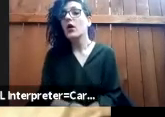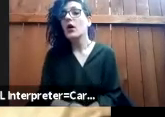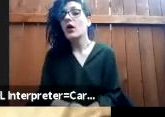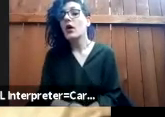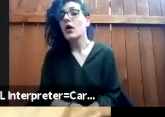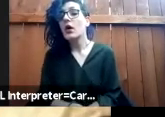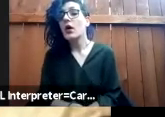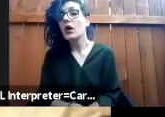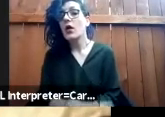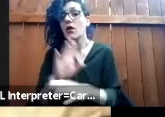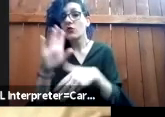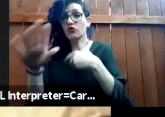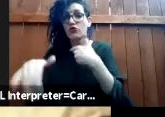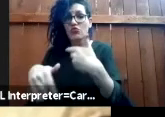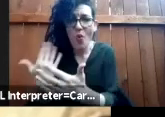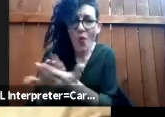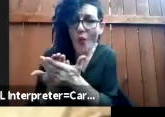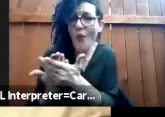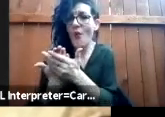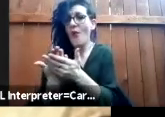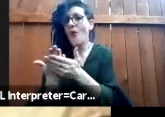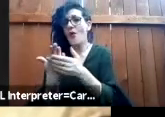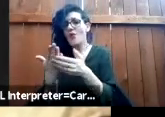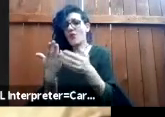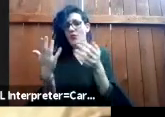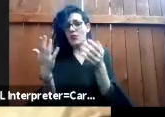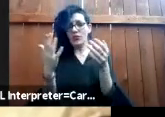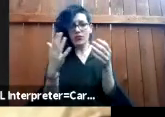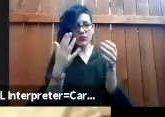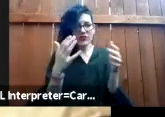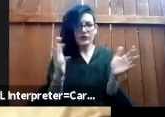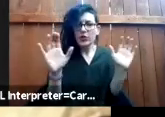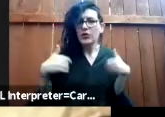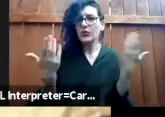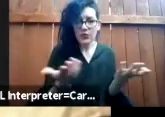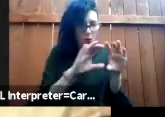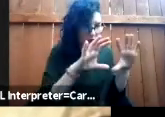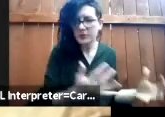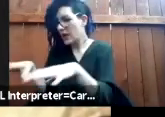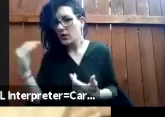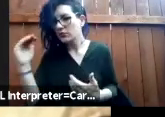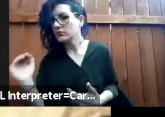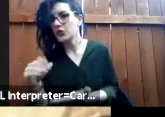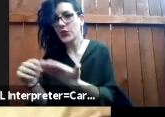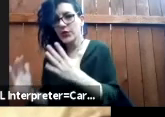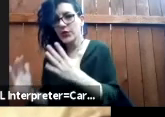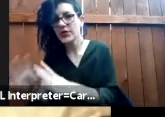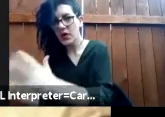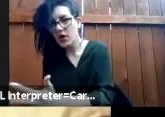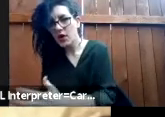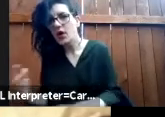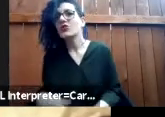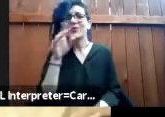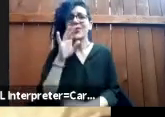students like together built out this bear and we paper miss shaded and we built some of the images that some of the poster boards that were used